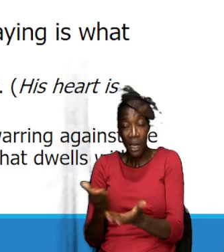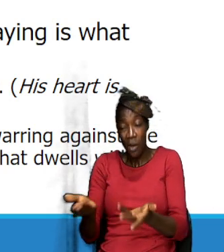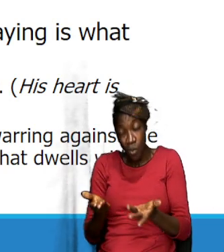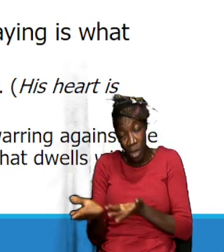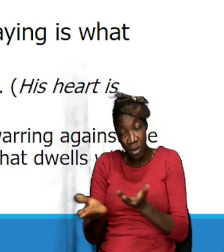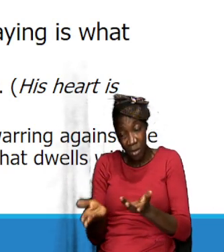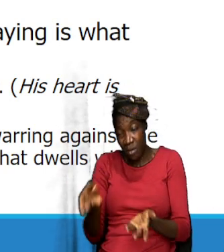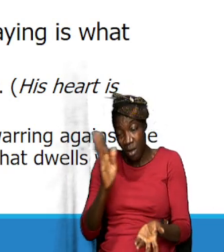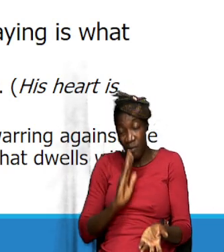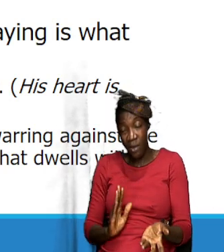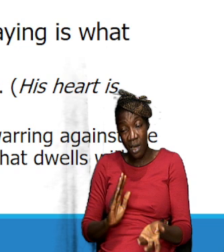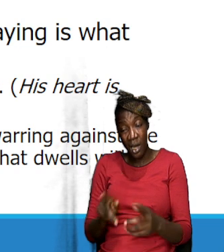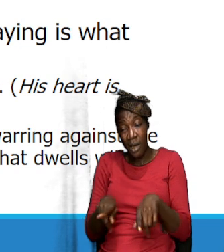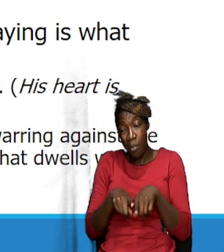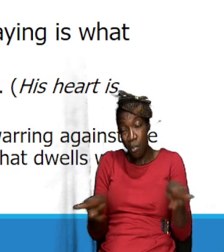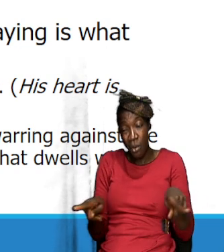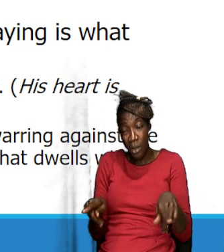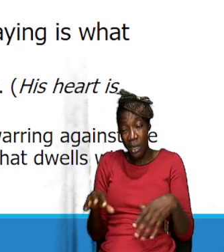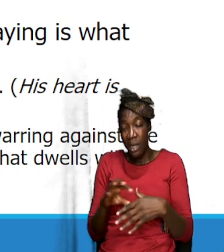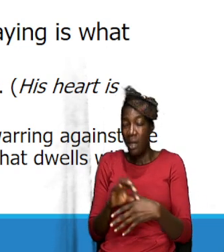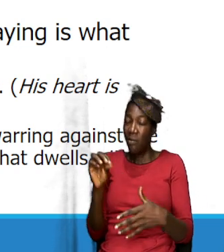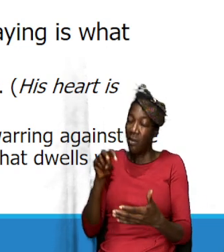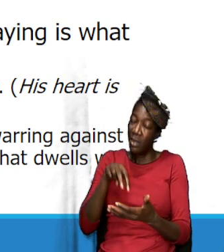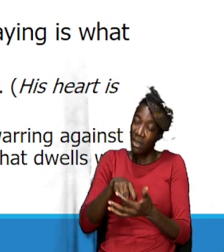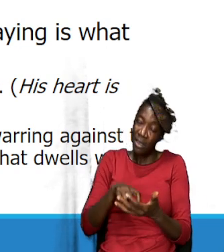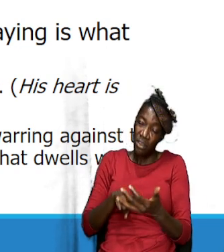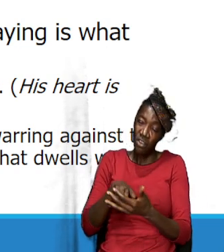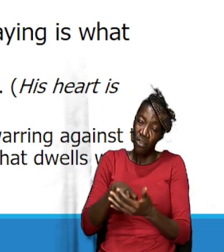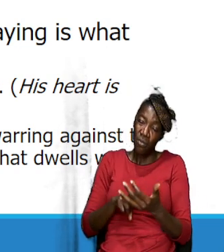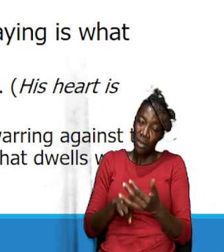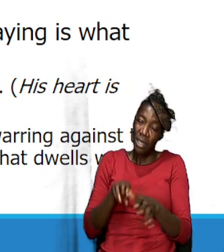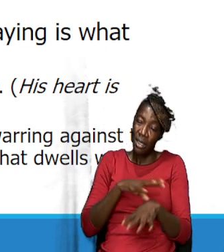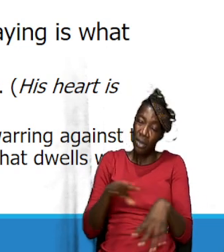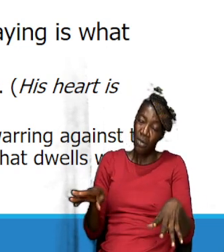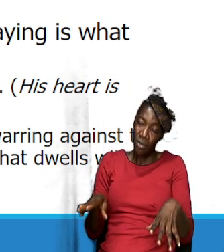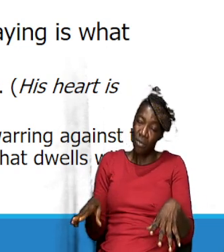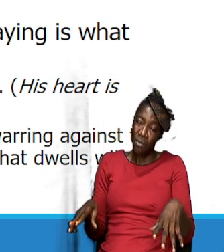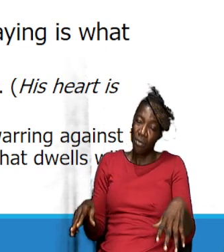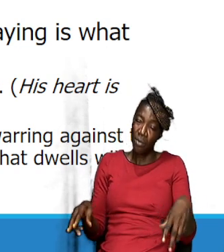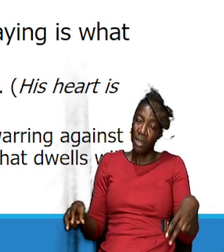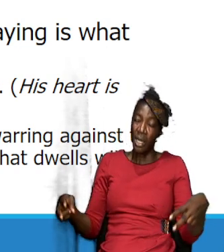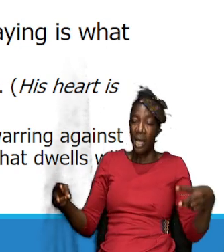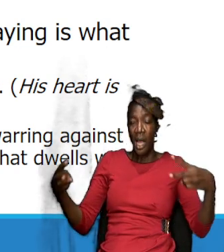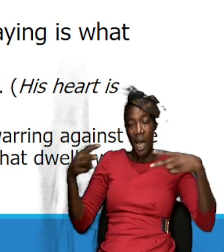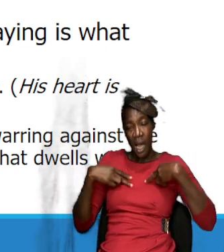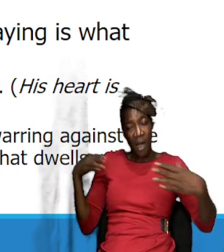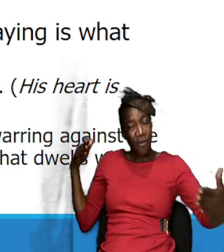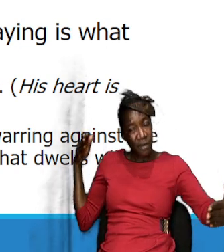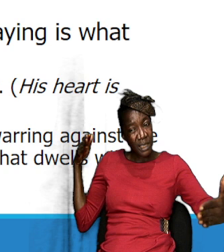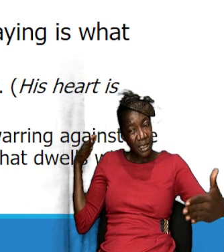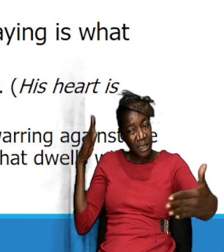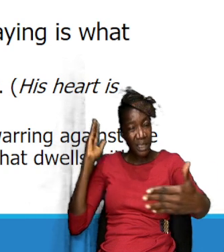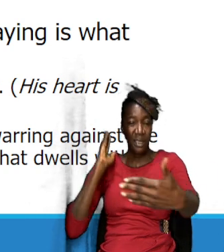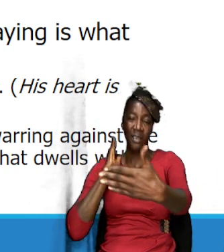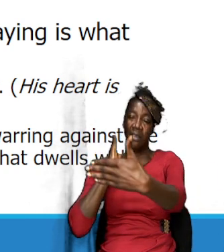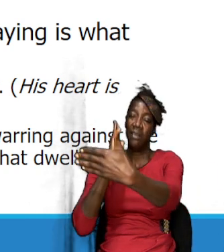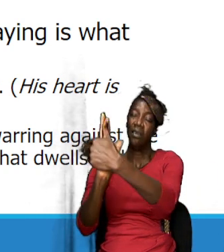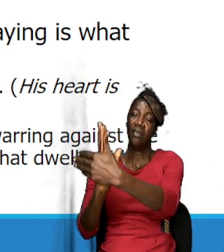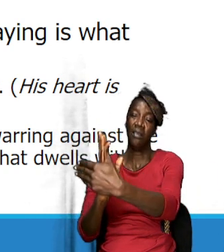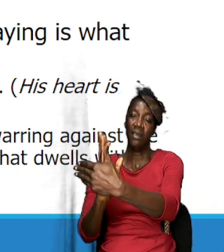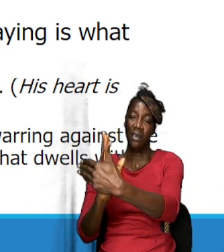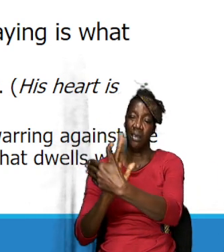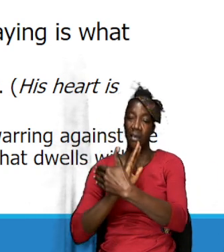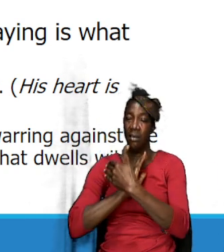but the flesh is weak they don't have any resistance and Jesus said to his disciple